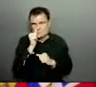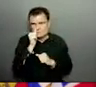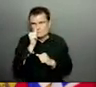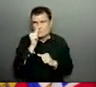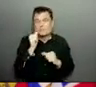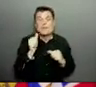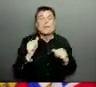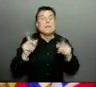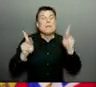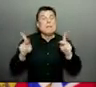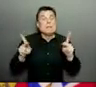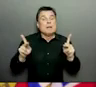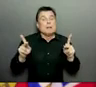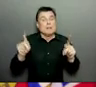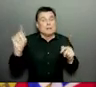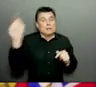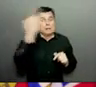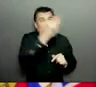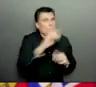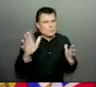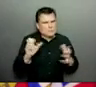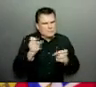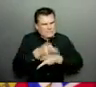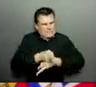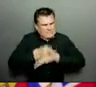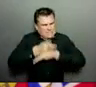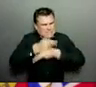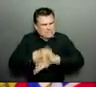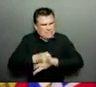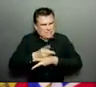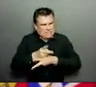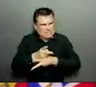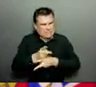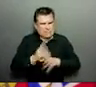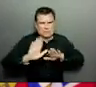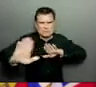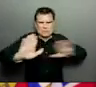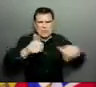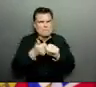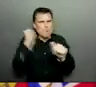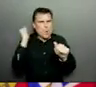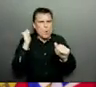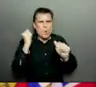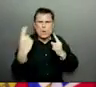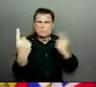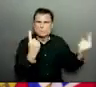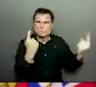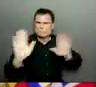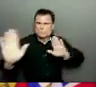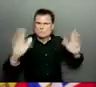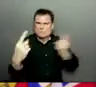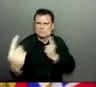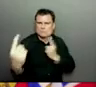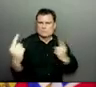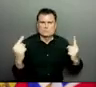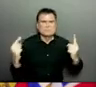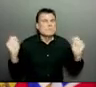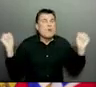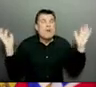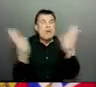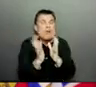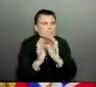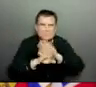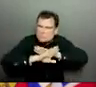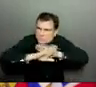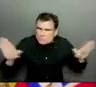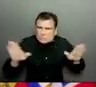substantial number. Many of whom become ill themselves. And require care and treatment in hospital. We